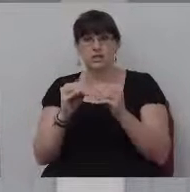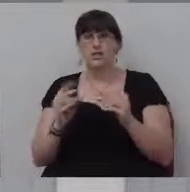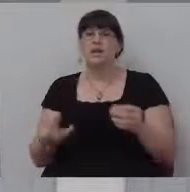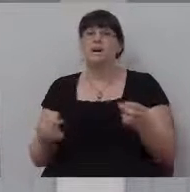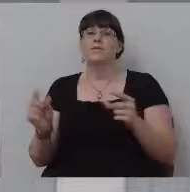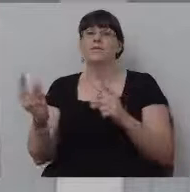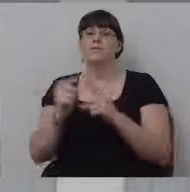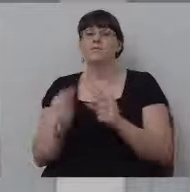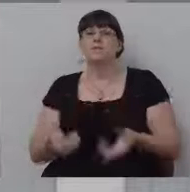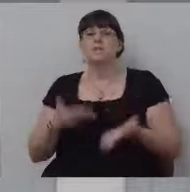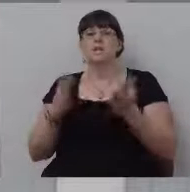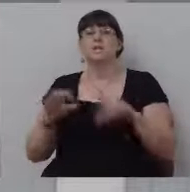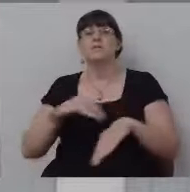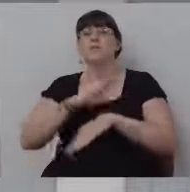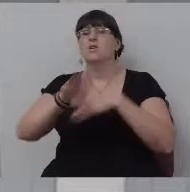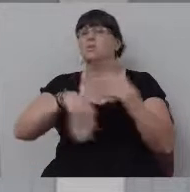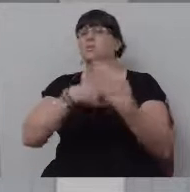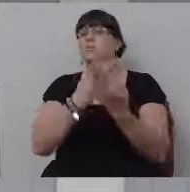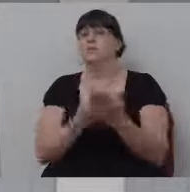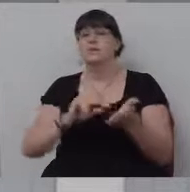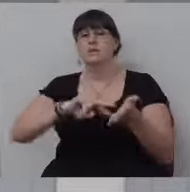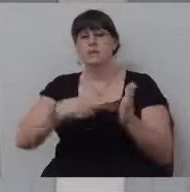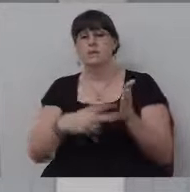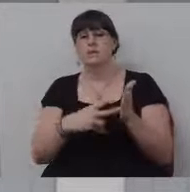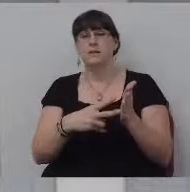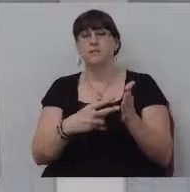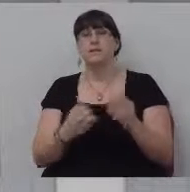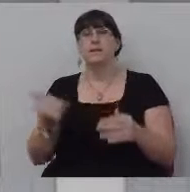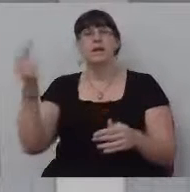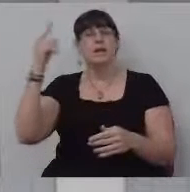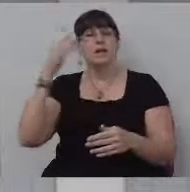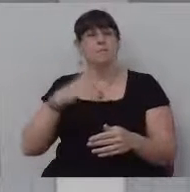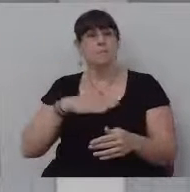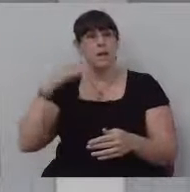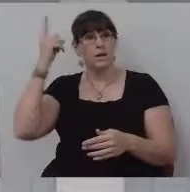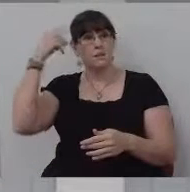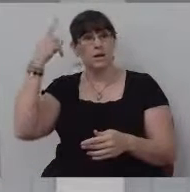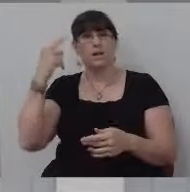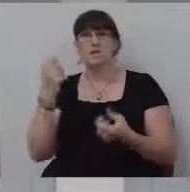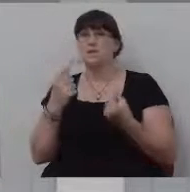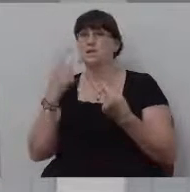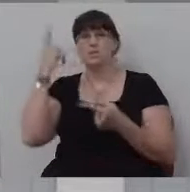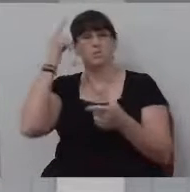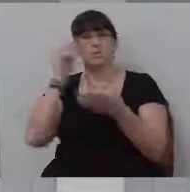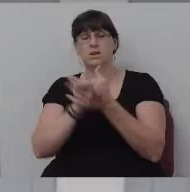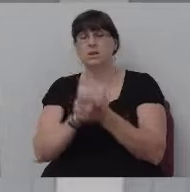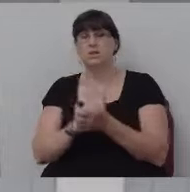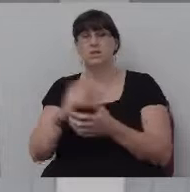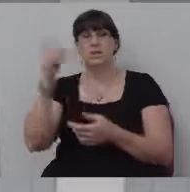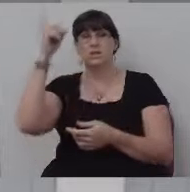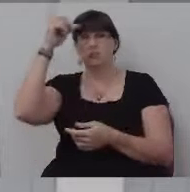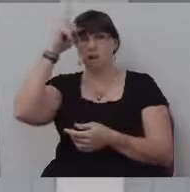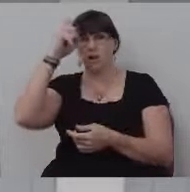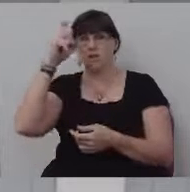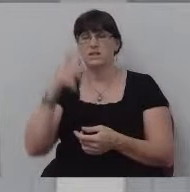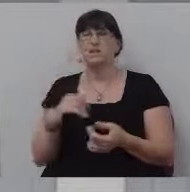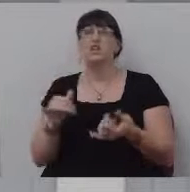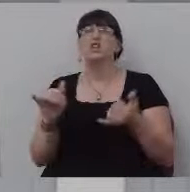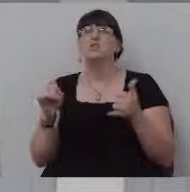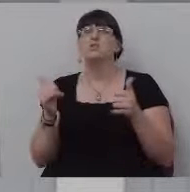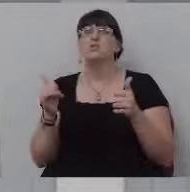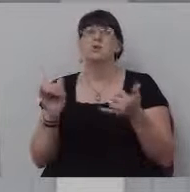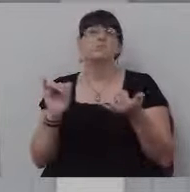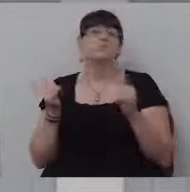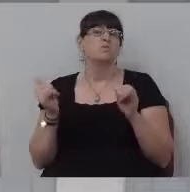give the full meaning, give the full meaning of the passage. So in my mind, I do not believe it's wise to, I'm going to call it play with the